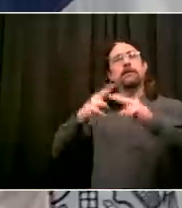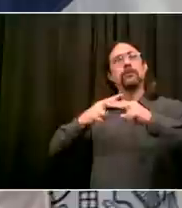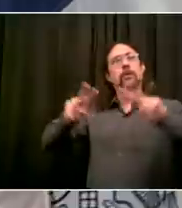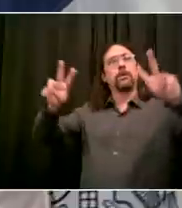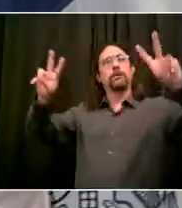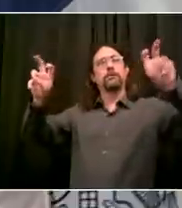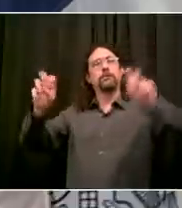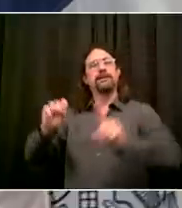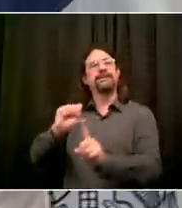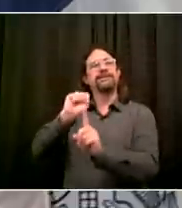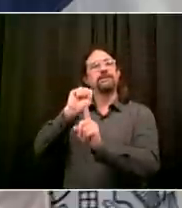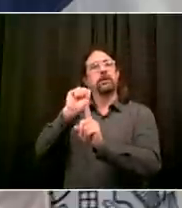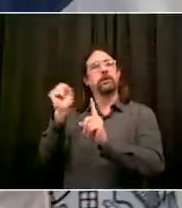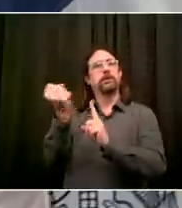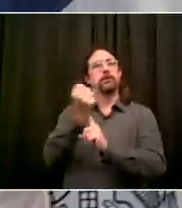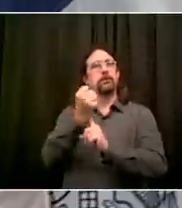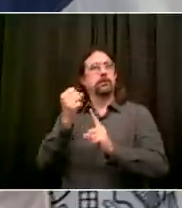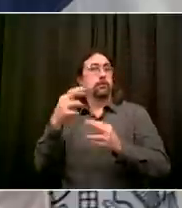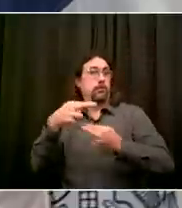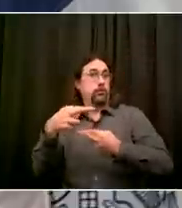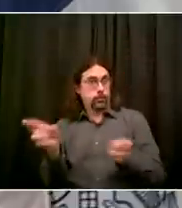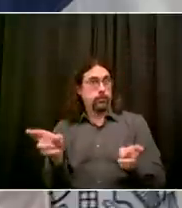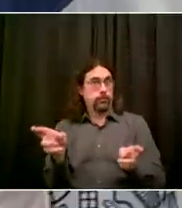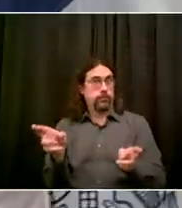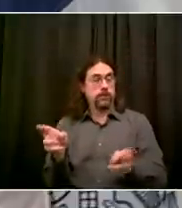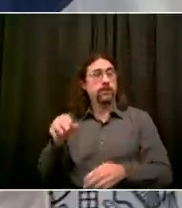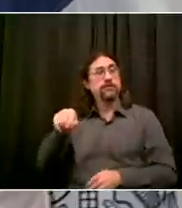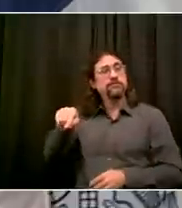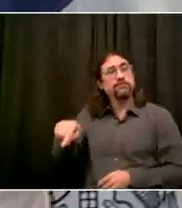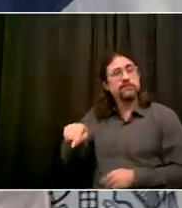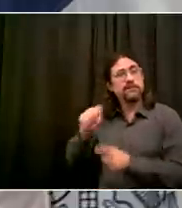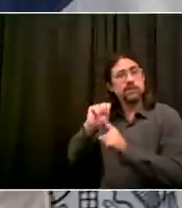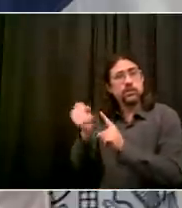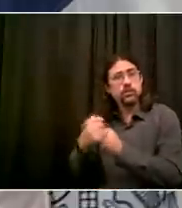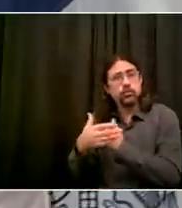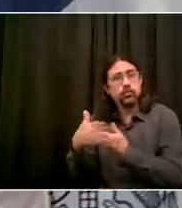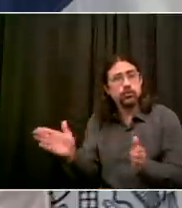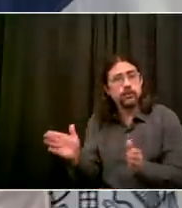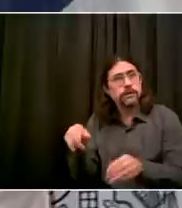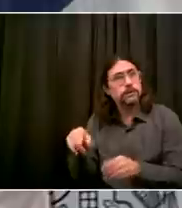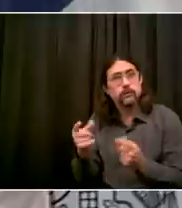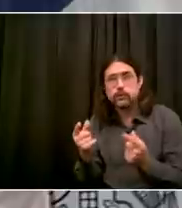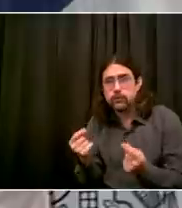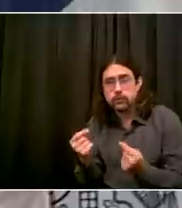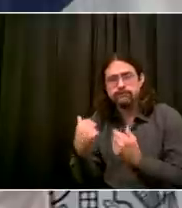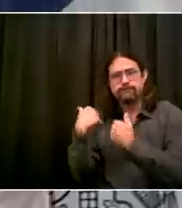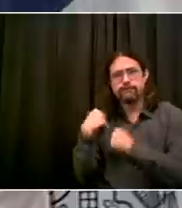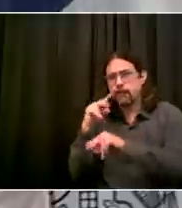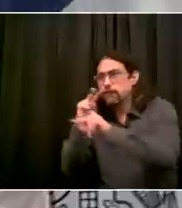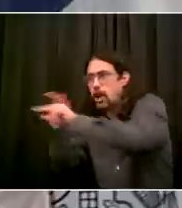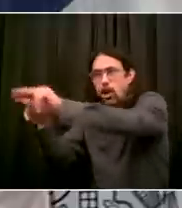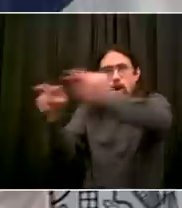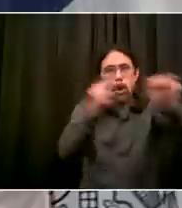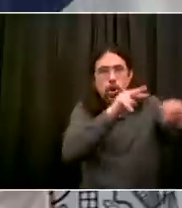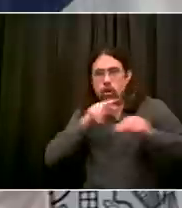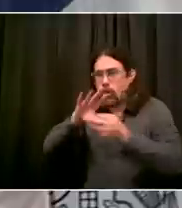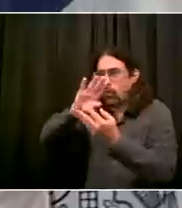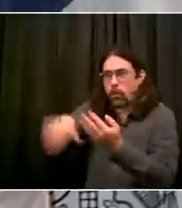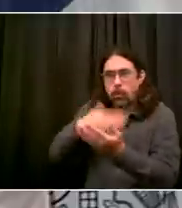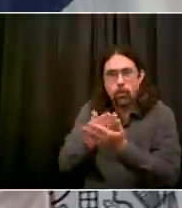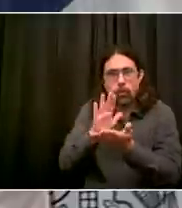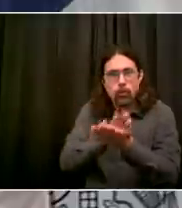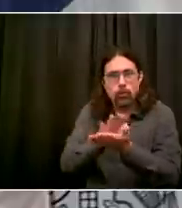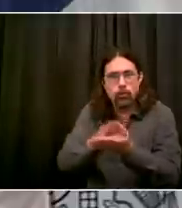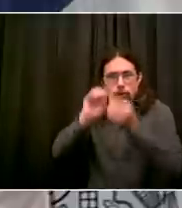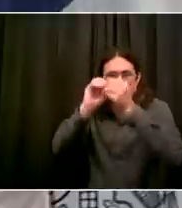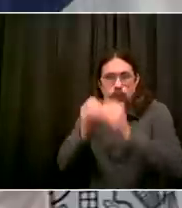school. We'll obviously have asked the question, what are we seeing with the schools in those zip codes? What are we seeing with members